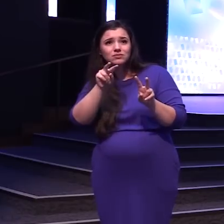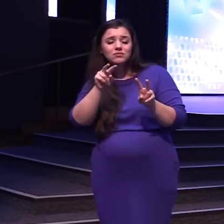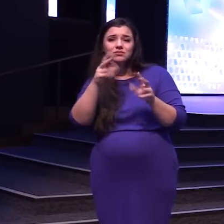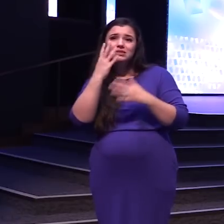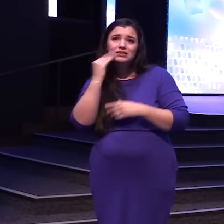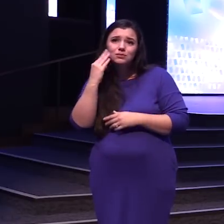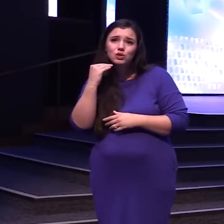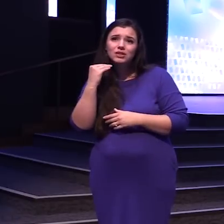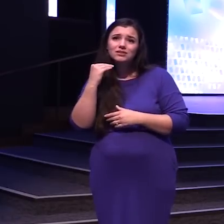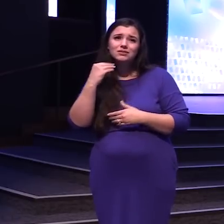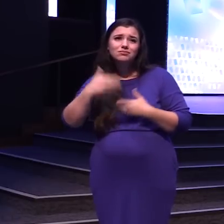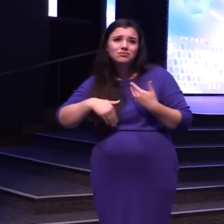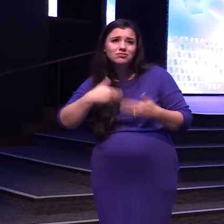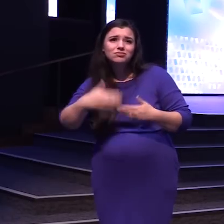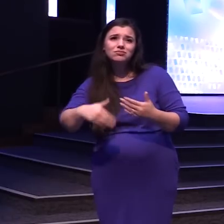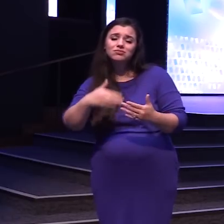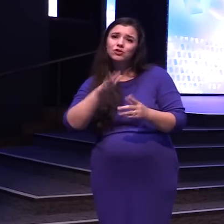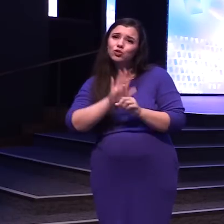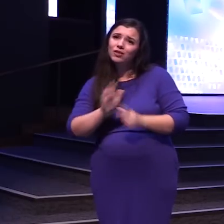What road she had to walk